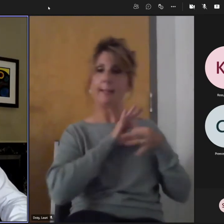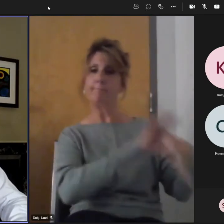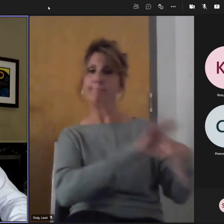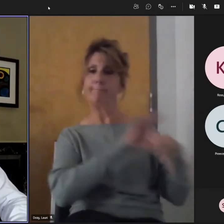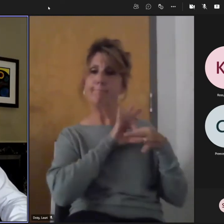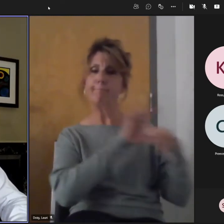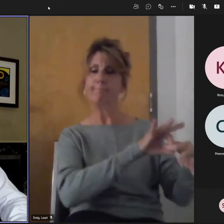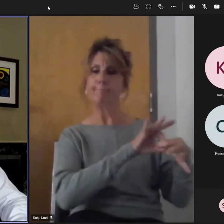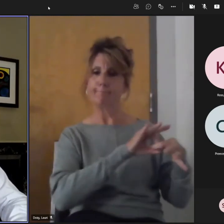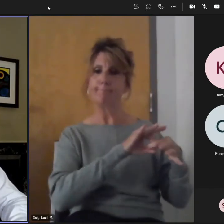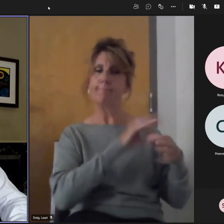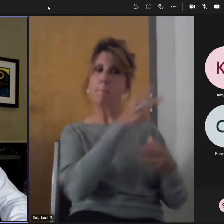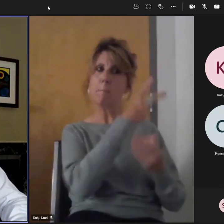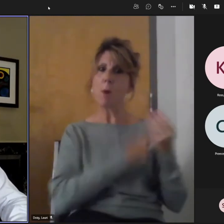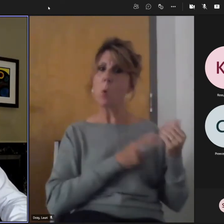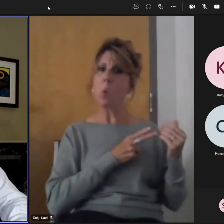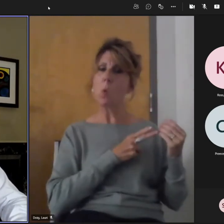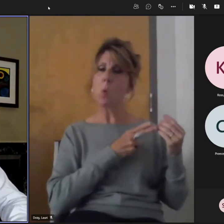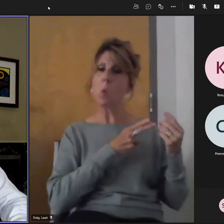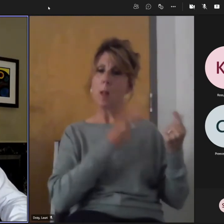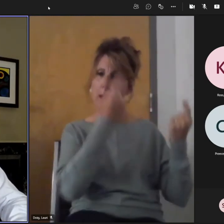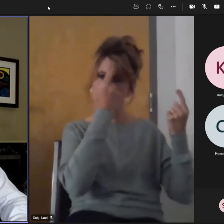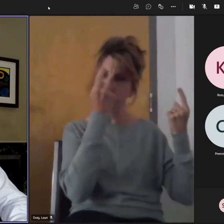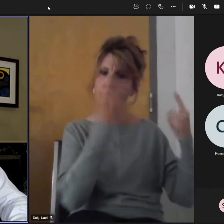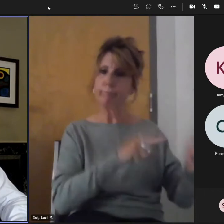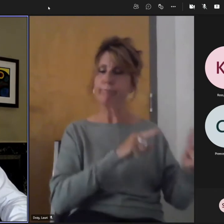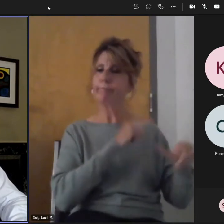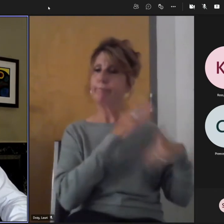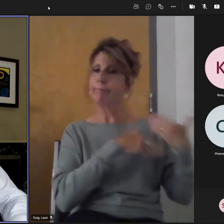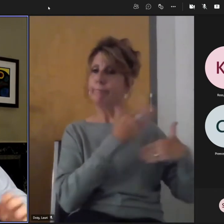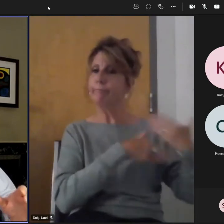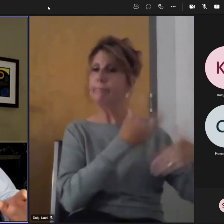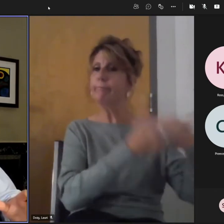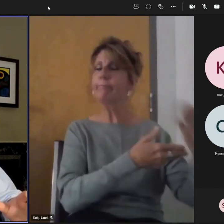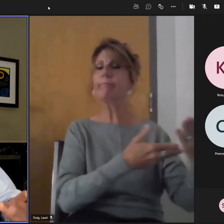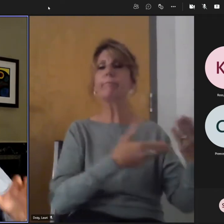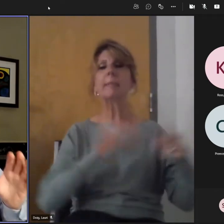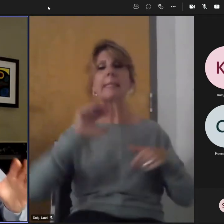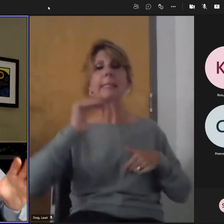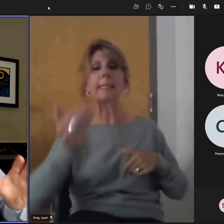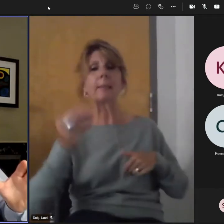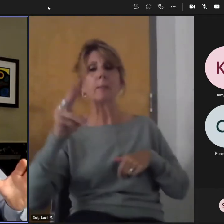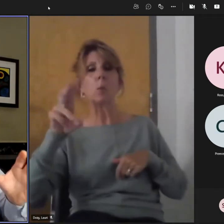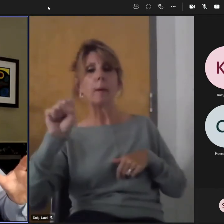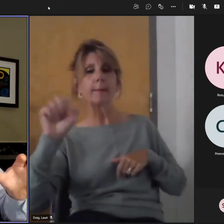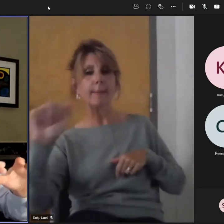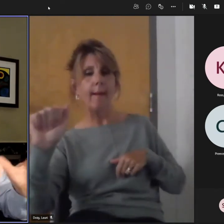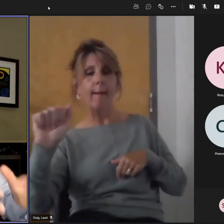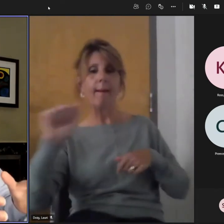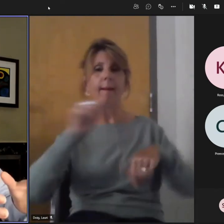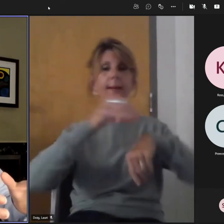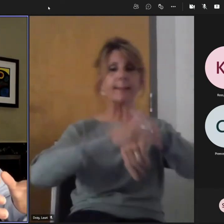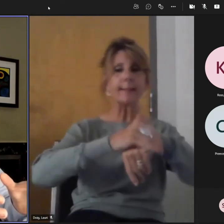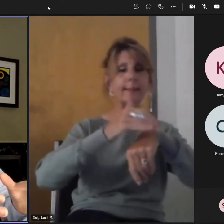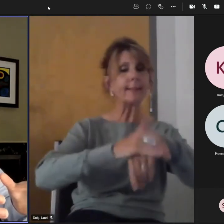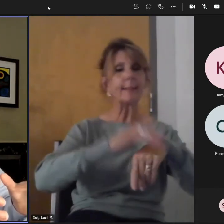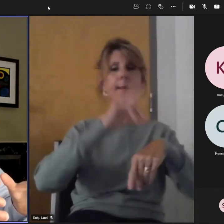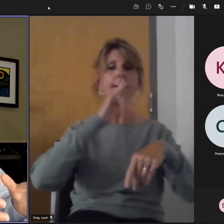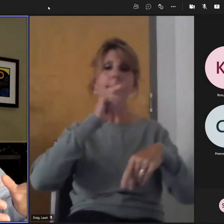in Australia. And sometimes if they're doing a psychosocial model,